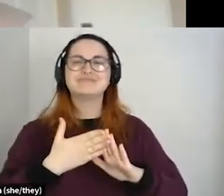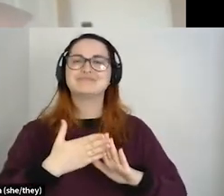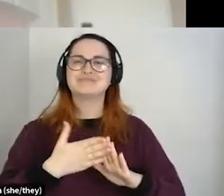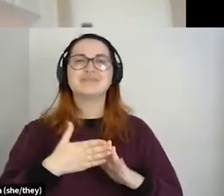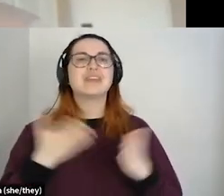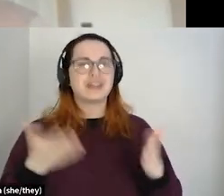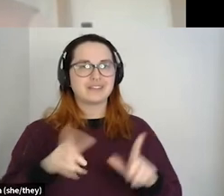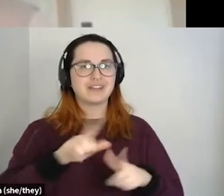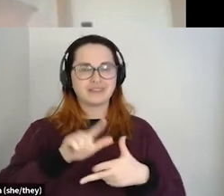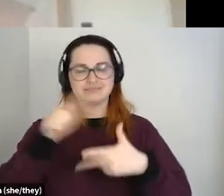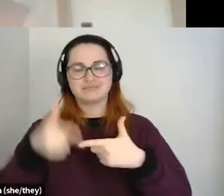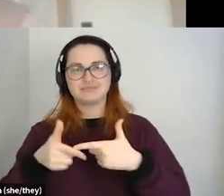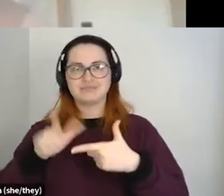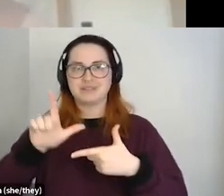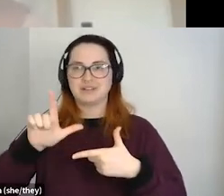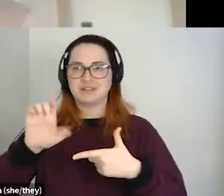Leigh.